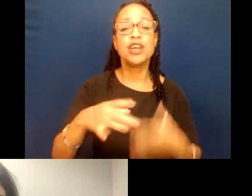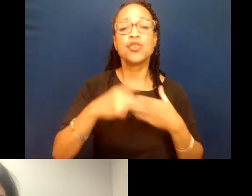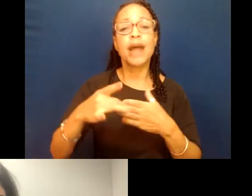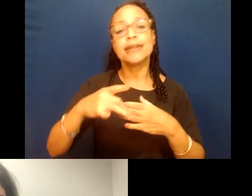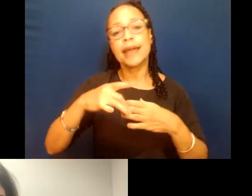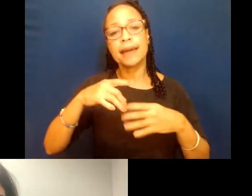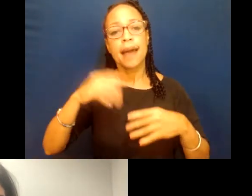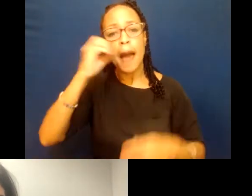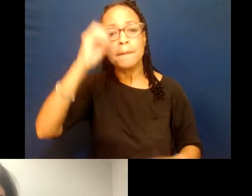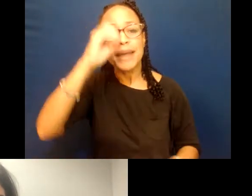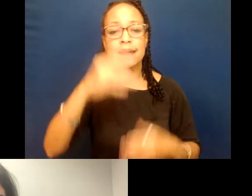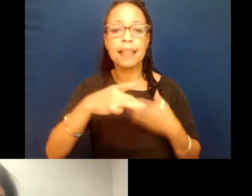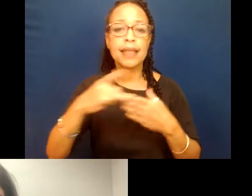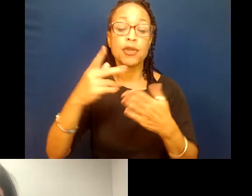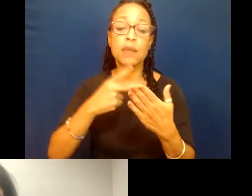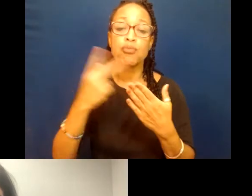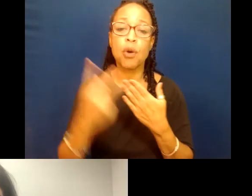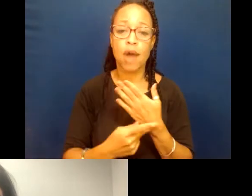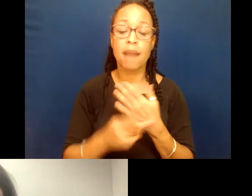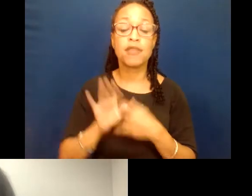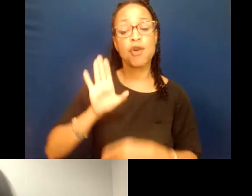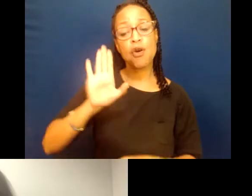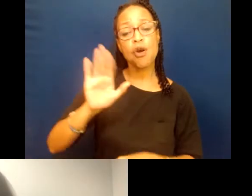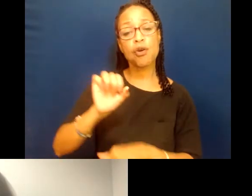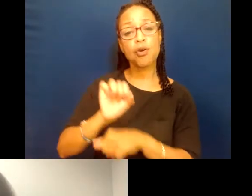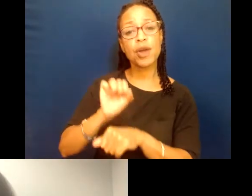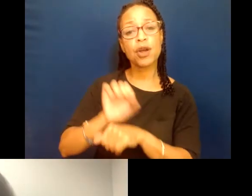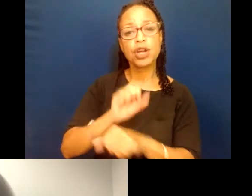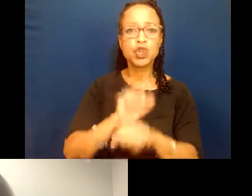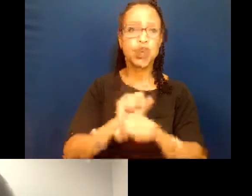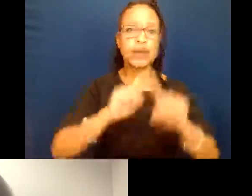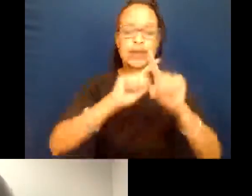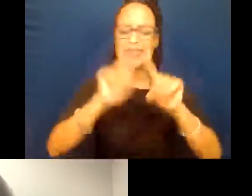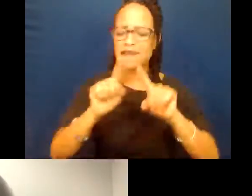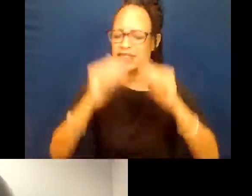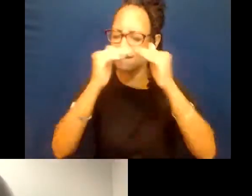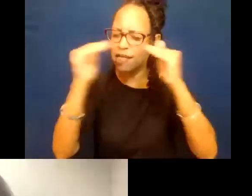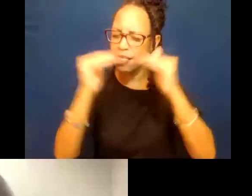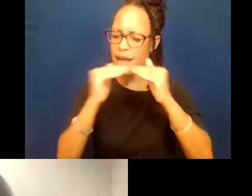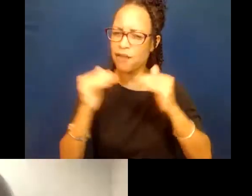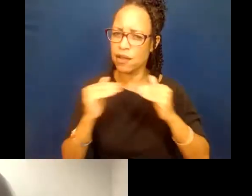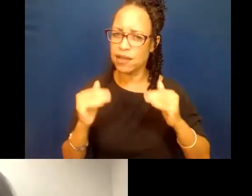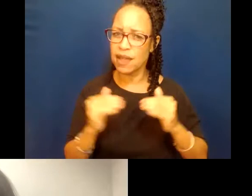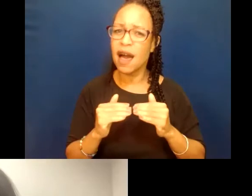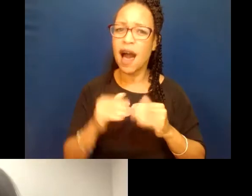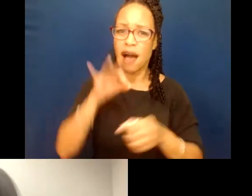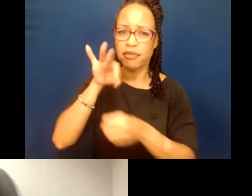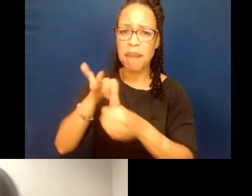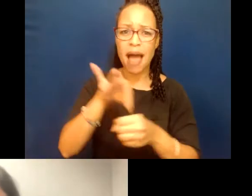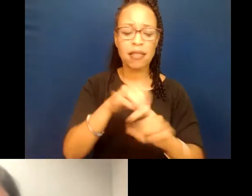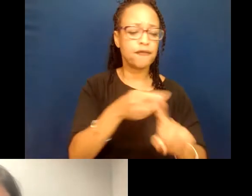engagement programs. Over the course of her career, she's worked on campaigns at all levels of the ballot, from